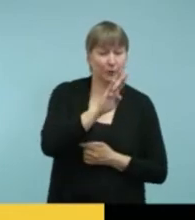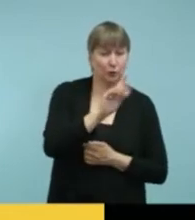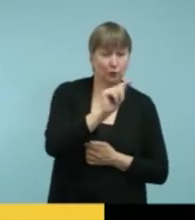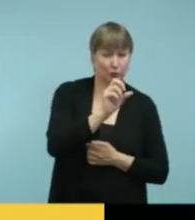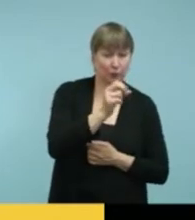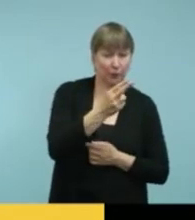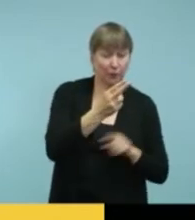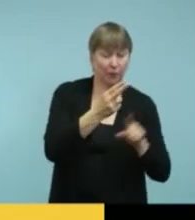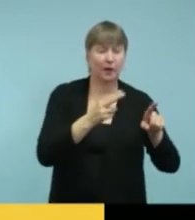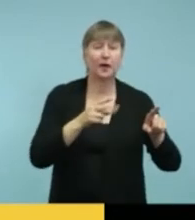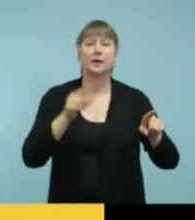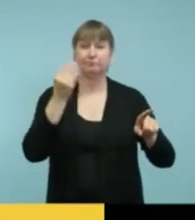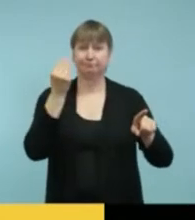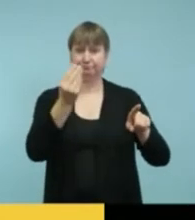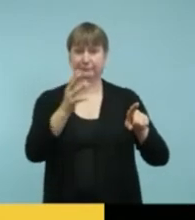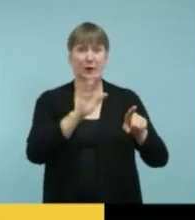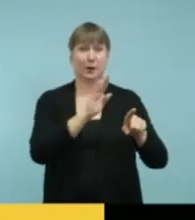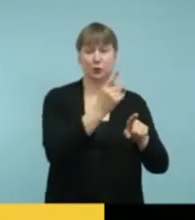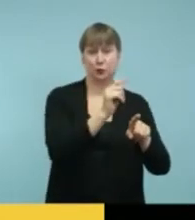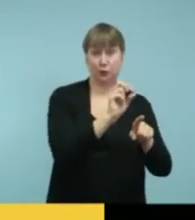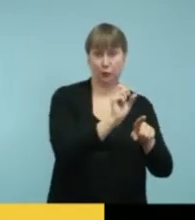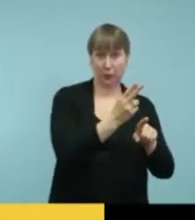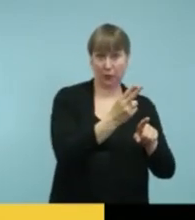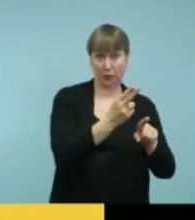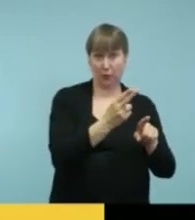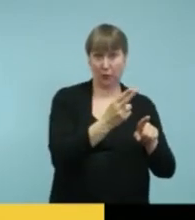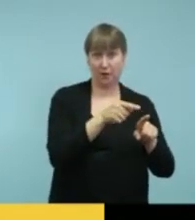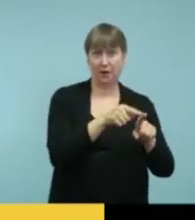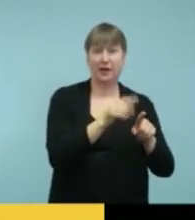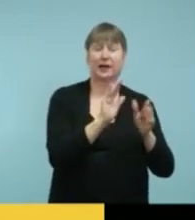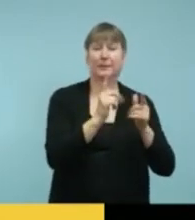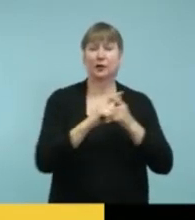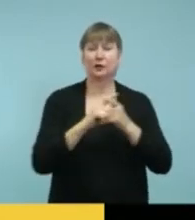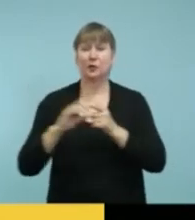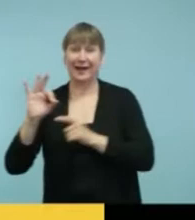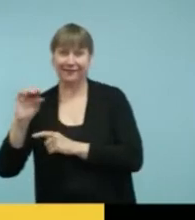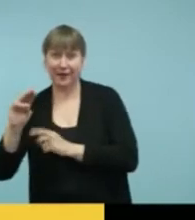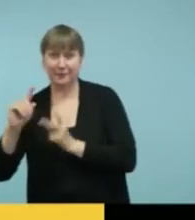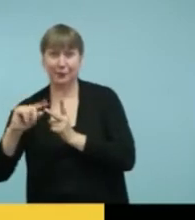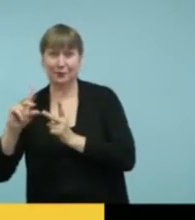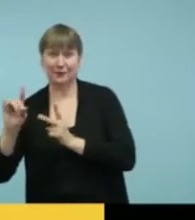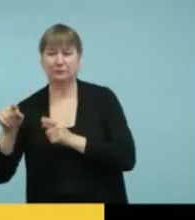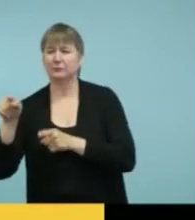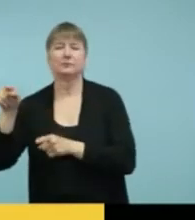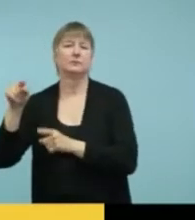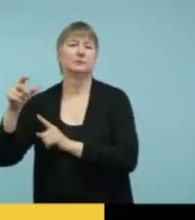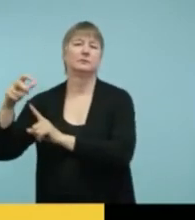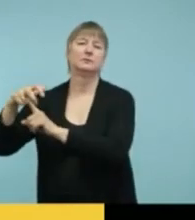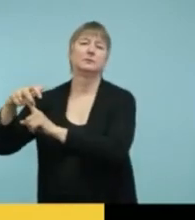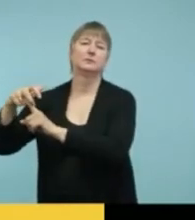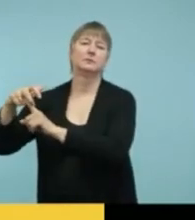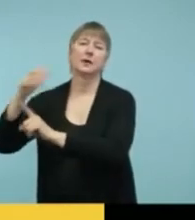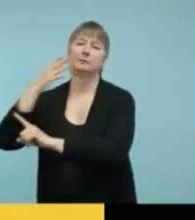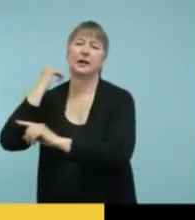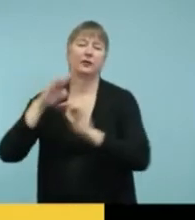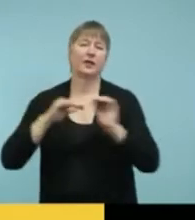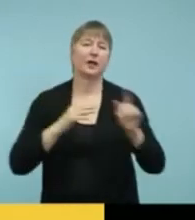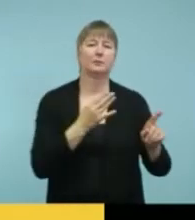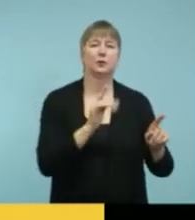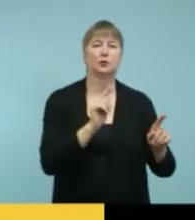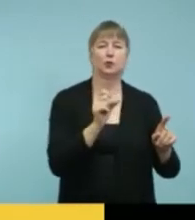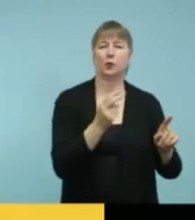like FM or DM, FM and DM will win every time. I just, I don't think that the Bluetooth is there.